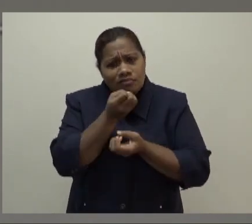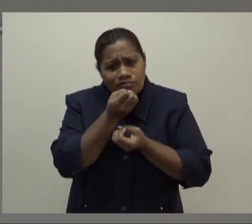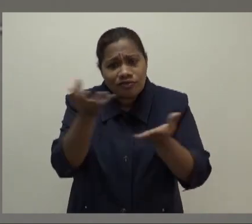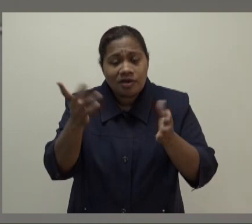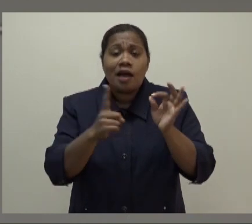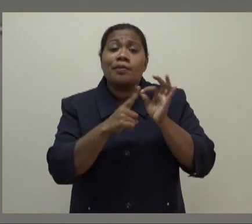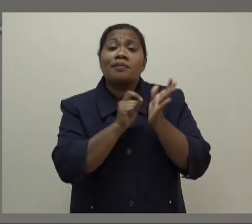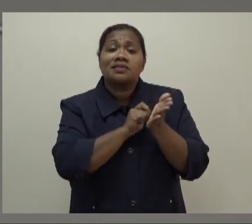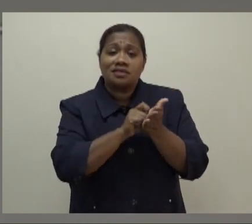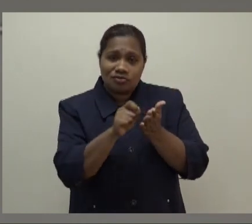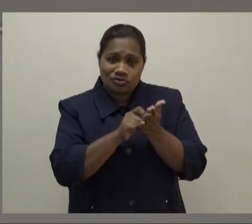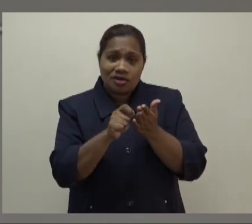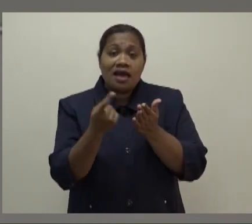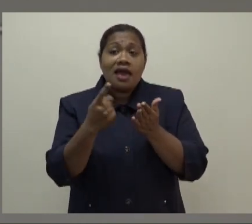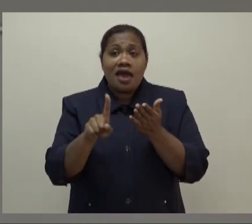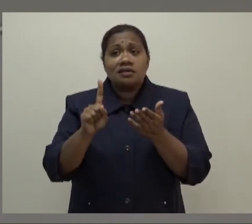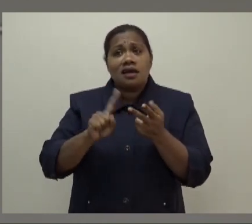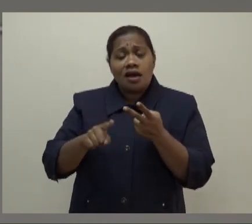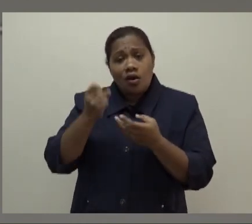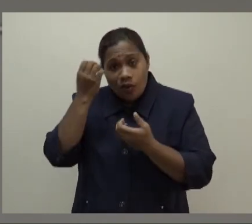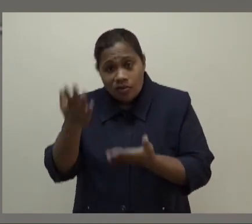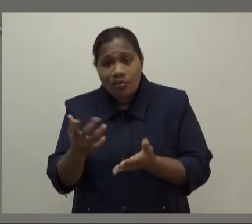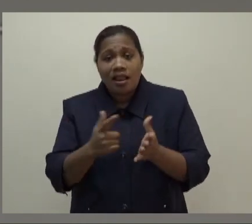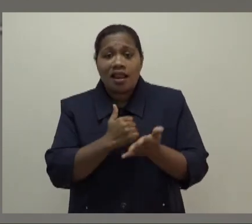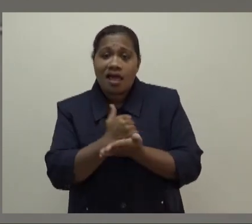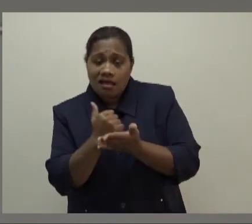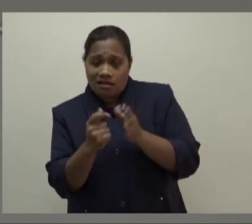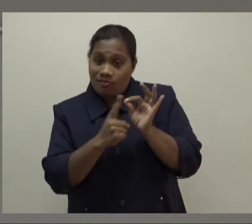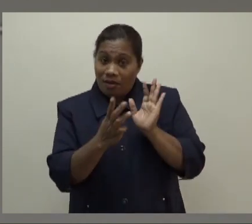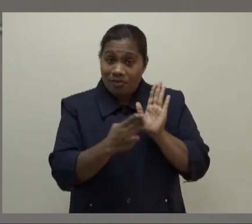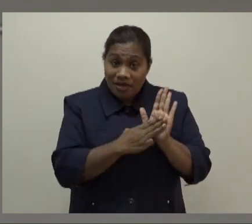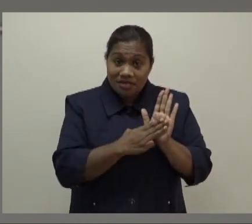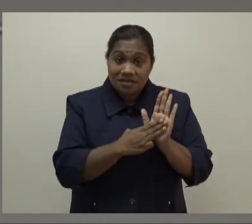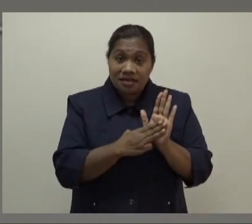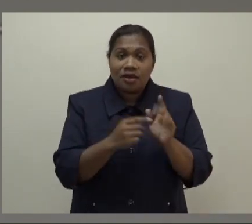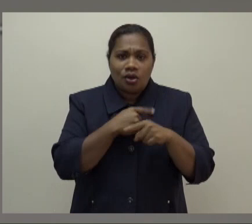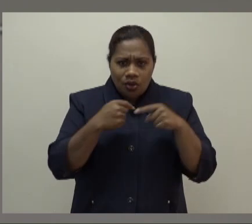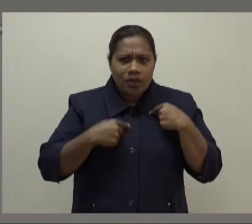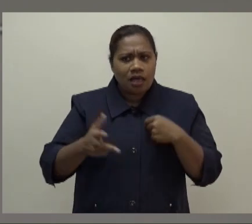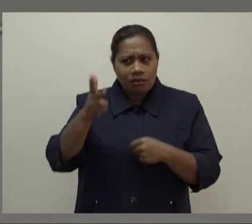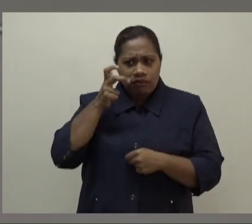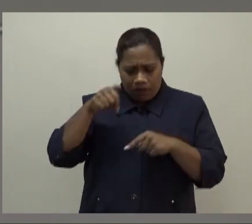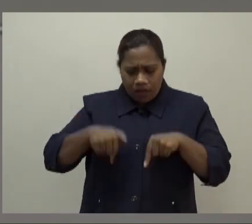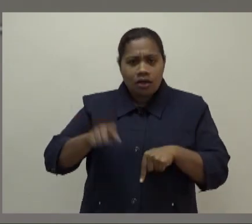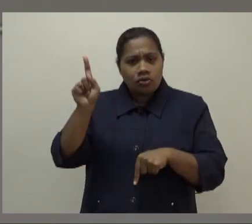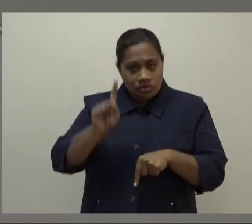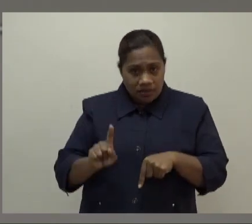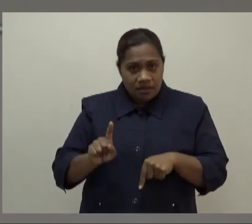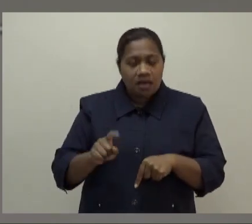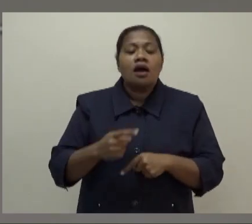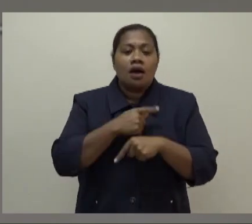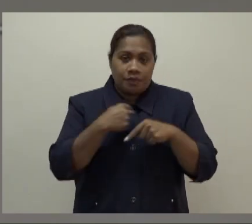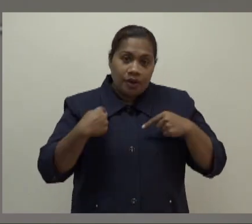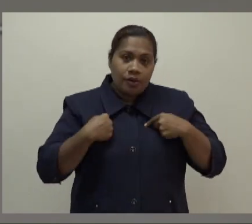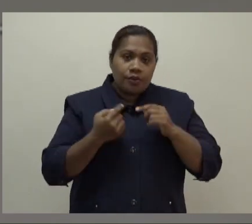the Honorable Acting Prime Minister. and we've heard it here today. We'll go and look at